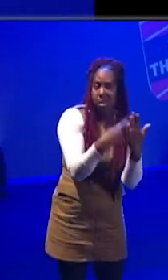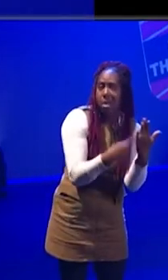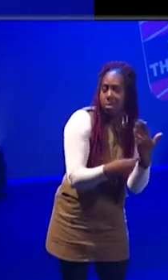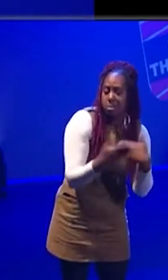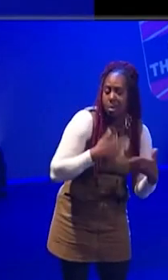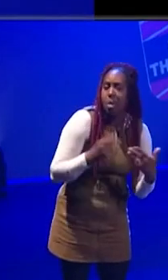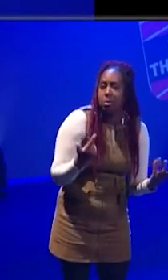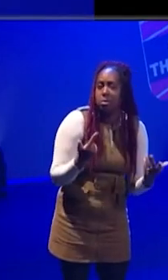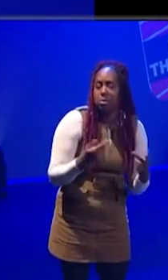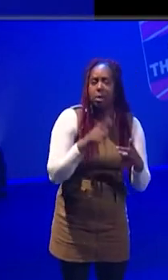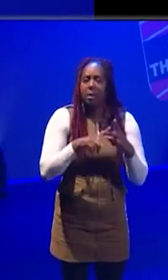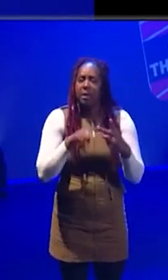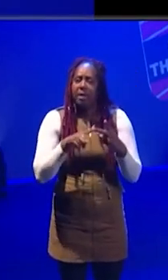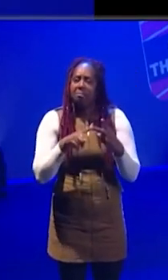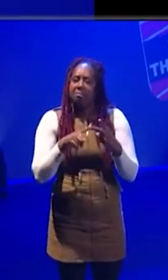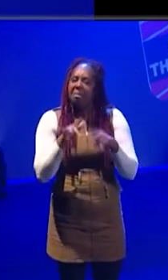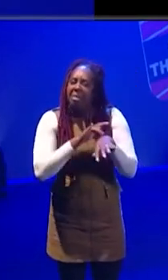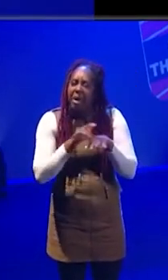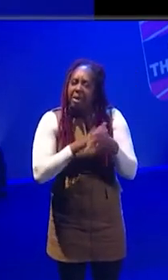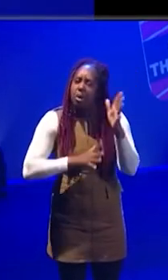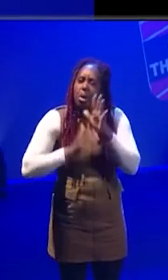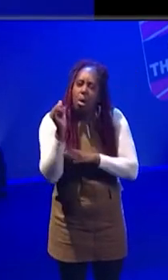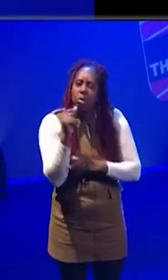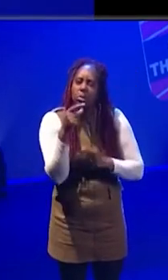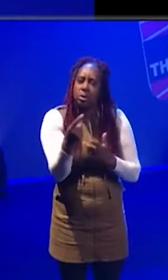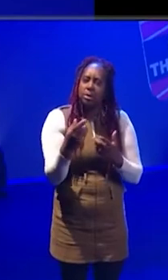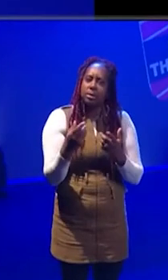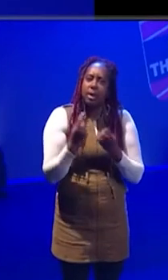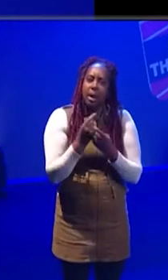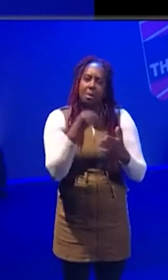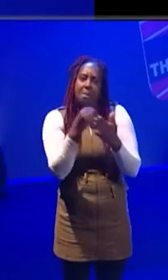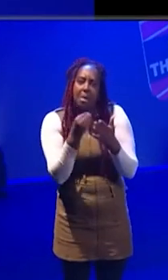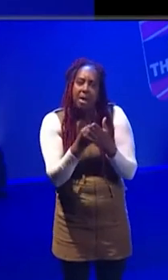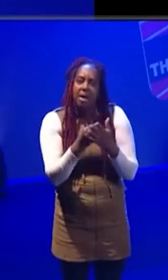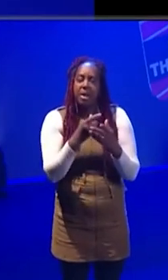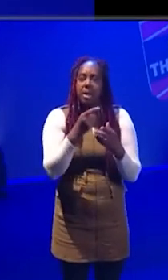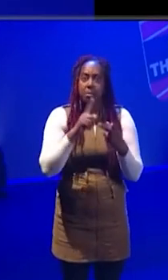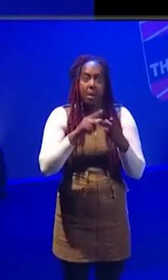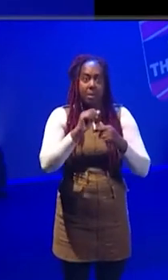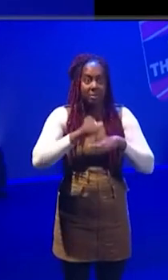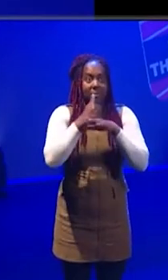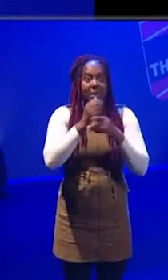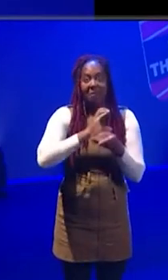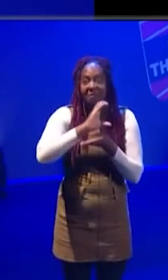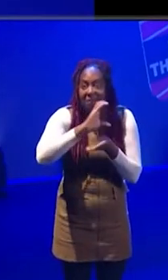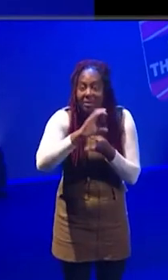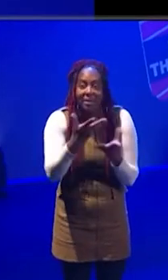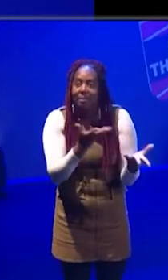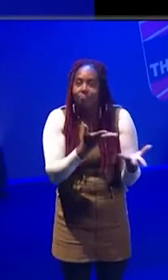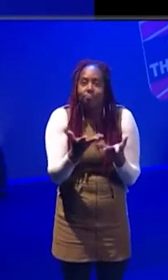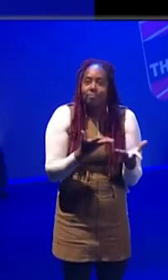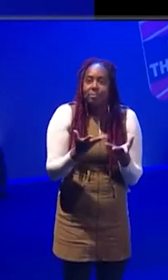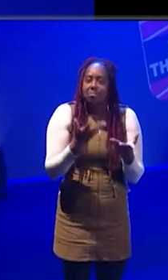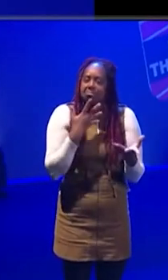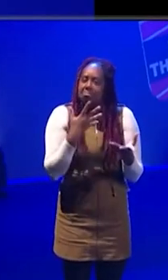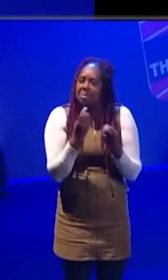then you've got theaters and cultural organizations that are still being sort of starved of money and starved of funding, you know, which is